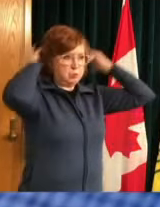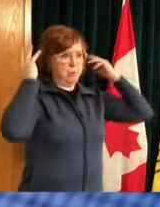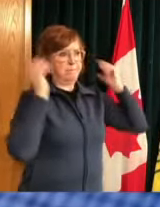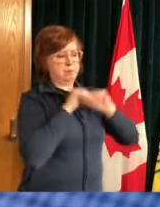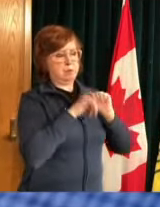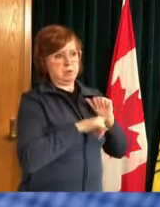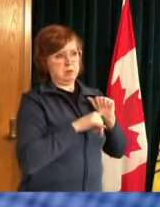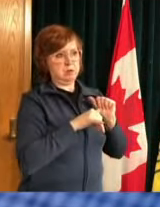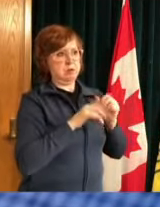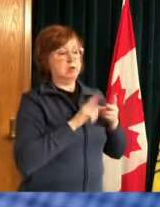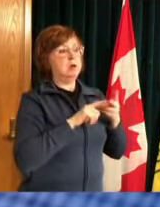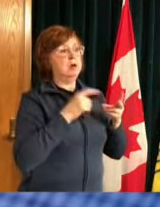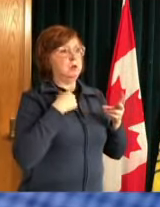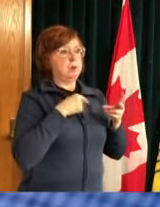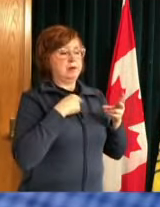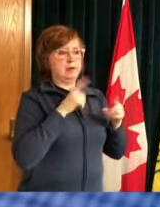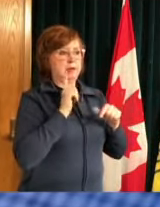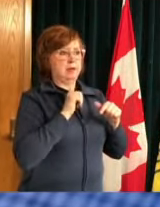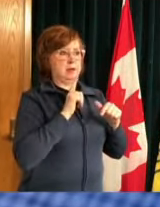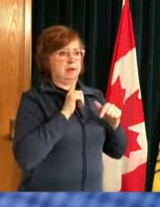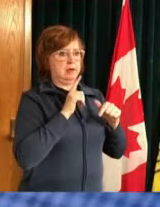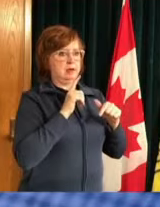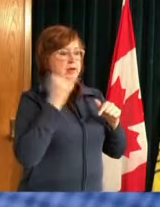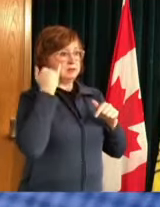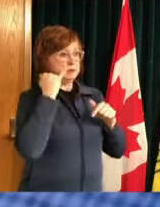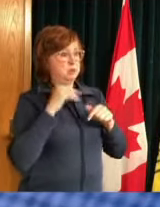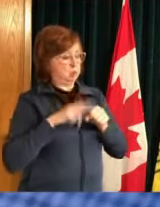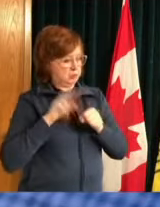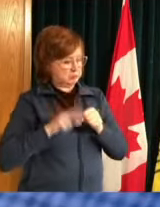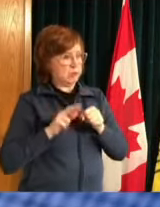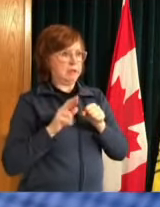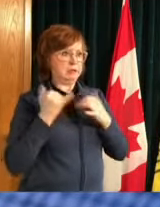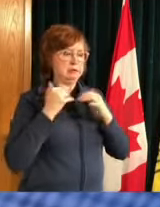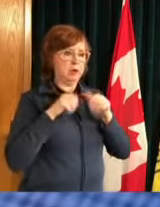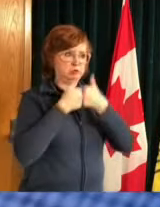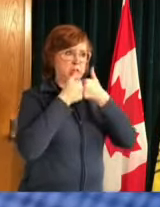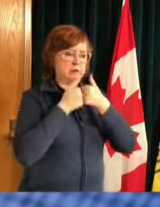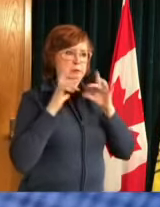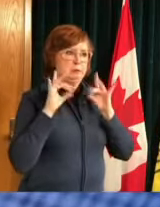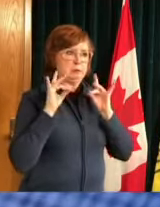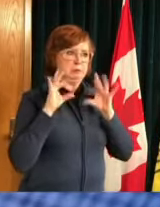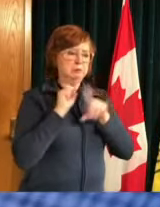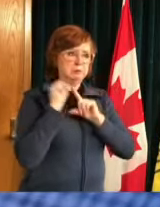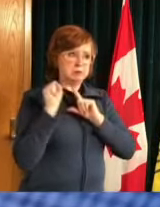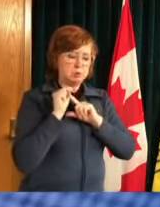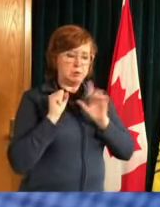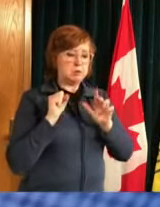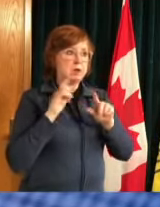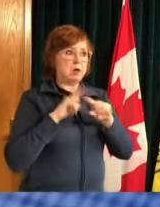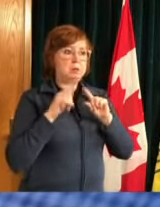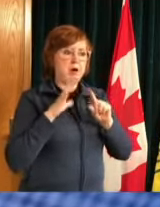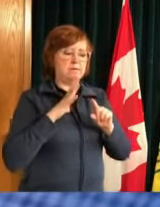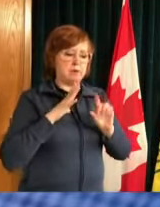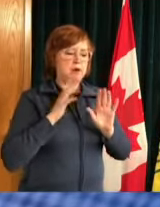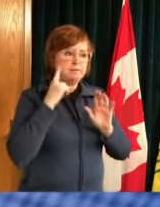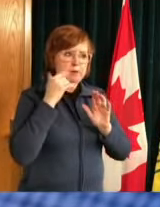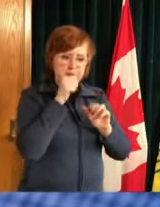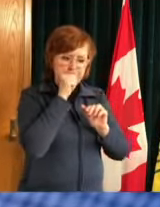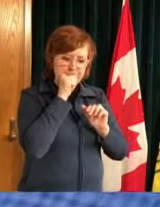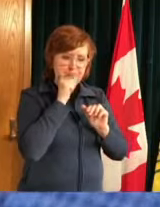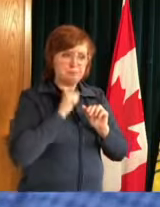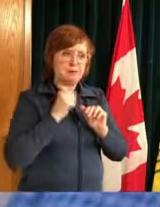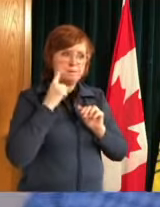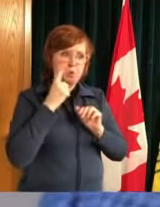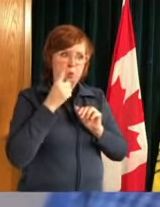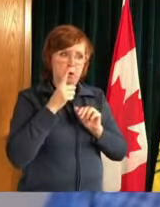does we're going to be in real trouble um and and we've talked about that a lot but it's uh it's a real risk for the system and it's important that people understand that